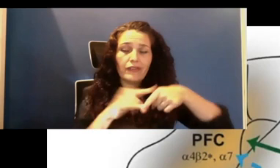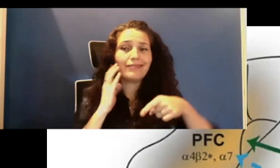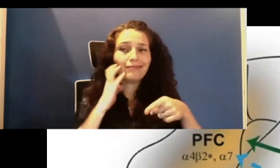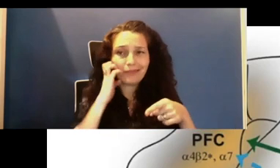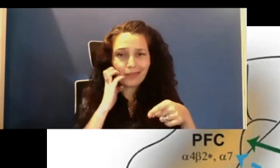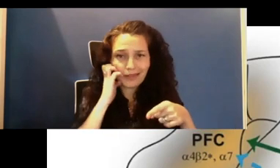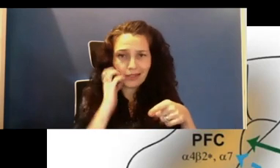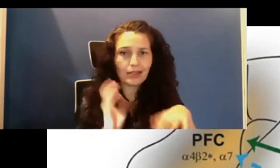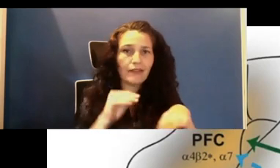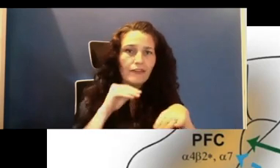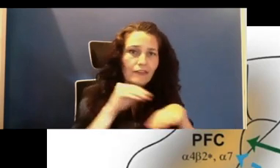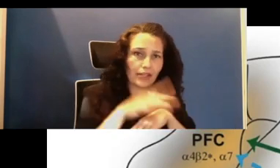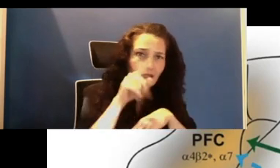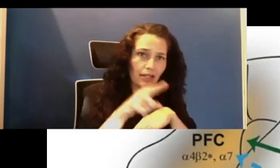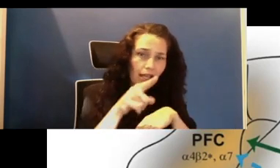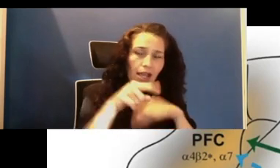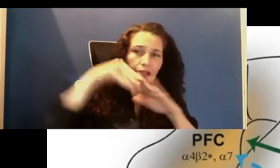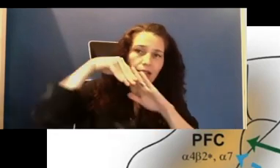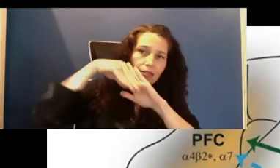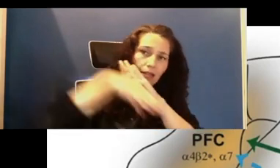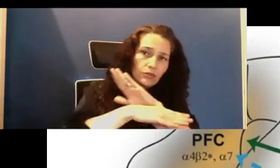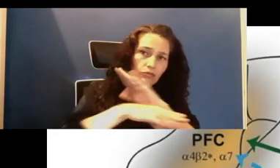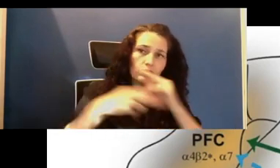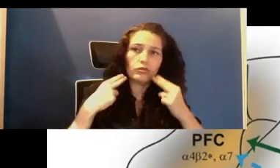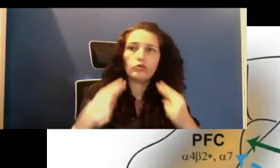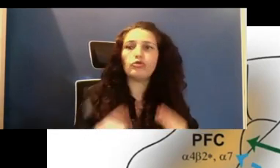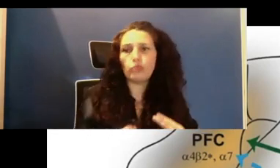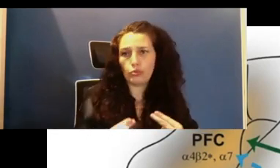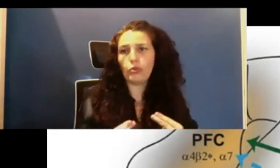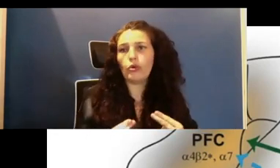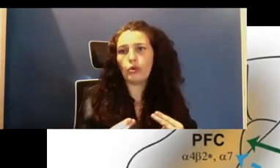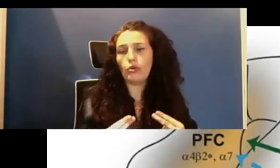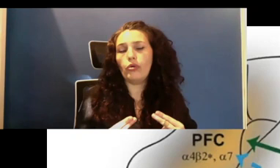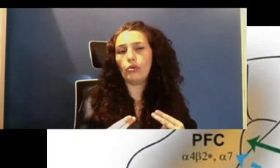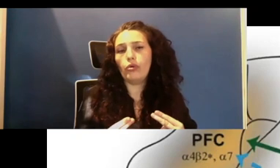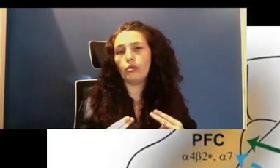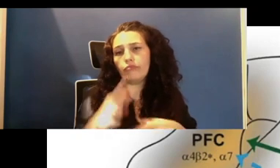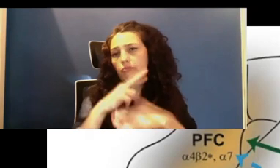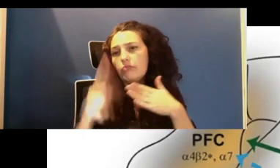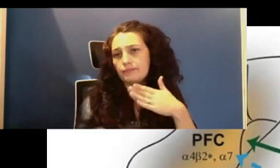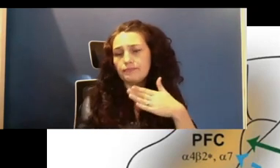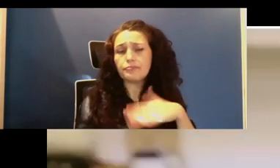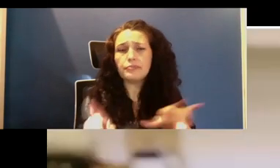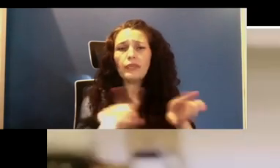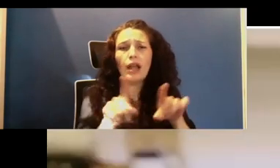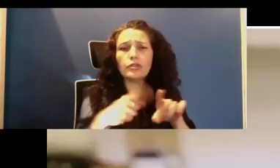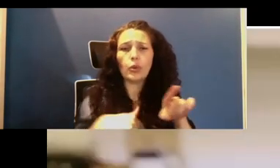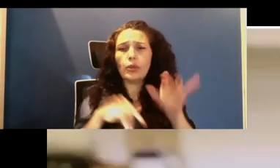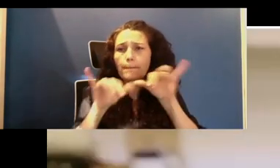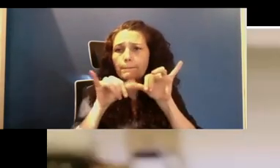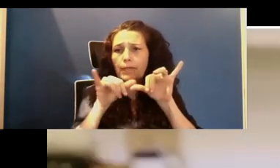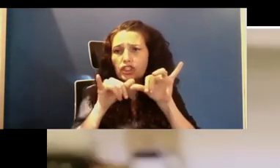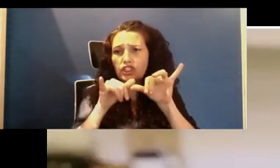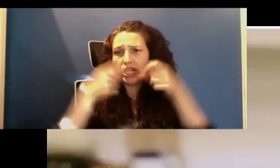downstream human behavioral outcomes. But we can also measure the electronics in the brain.